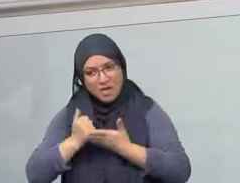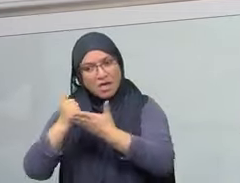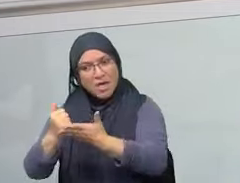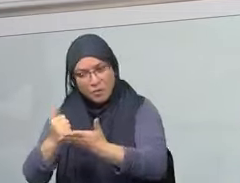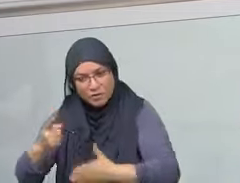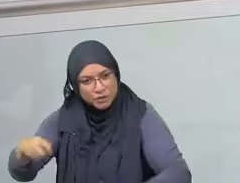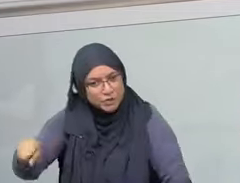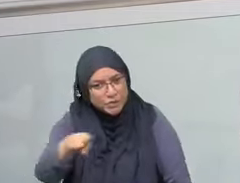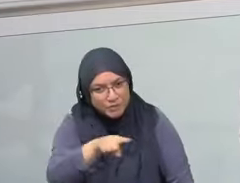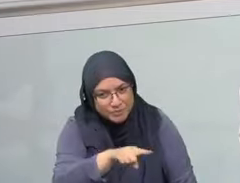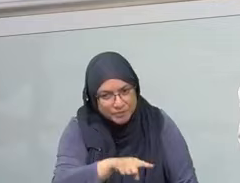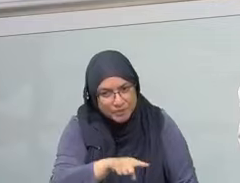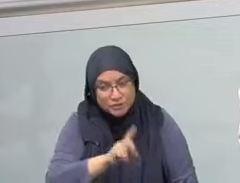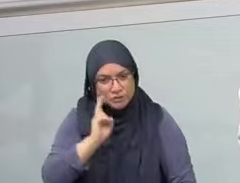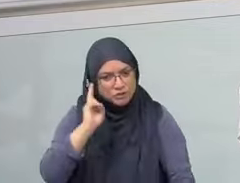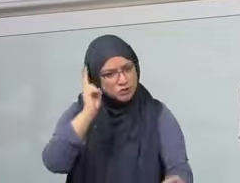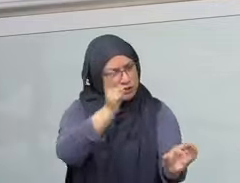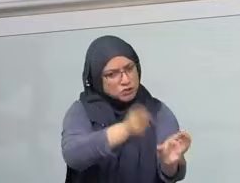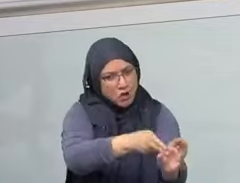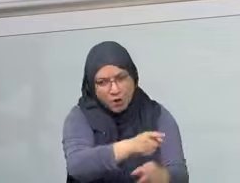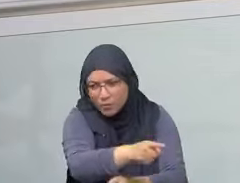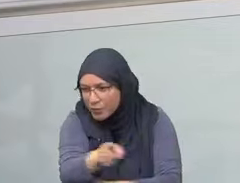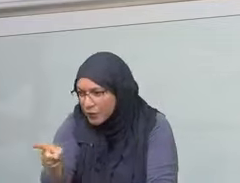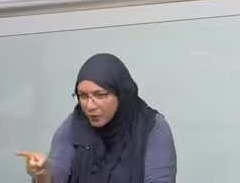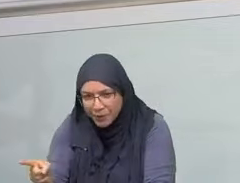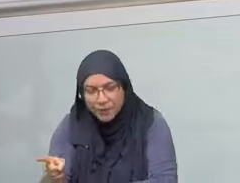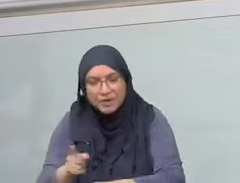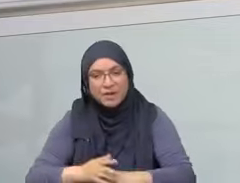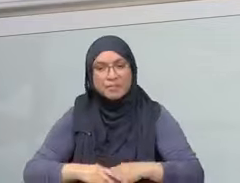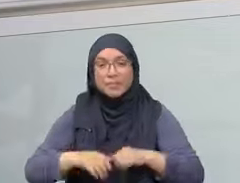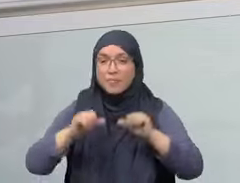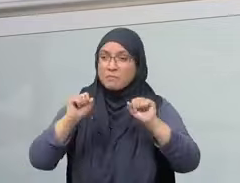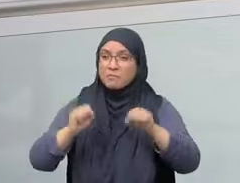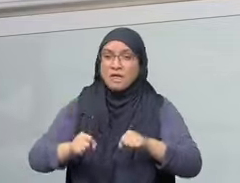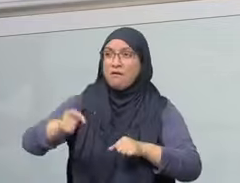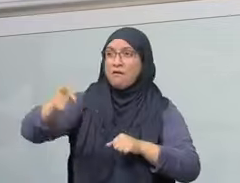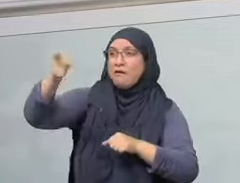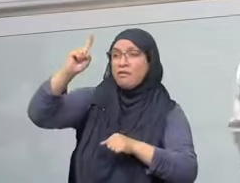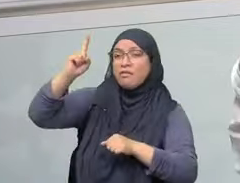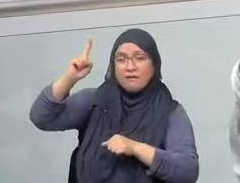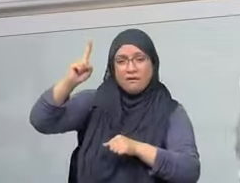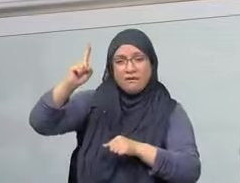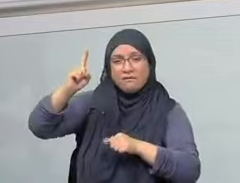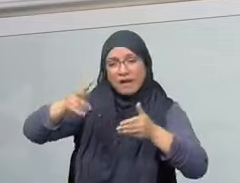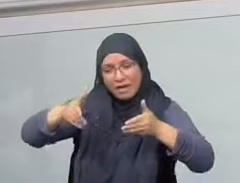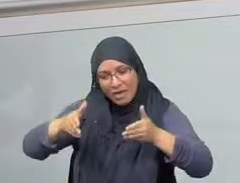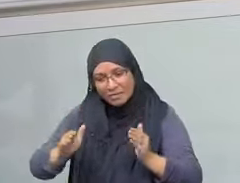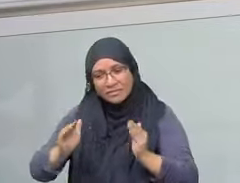And with our prophets. God thank God The abbey us Son of Layic and From my Gmail, May alay accism v.